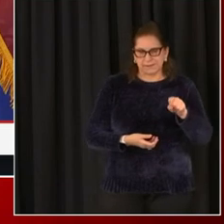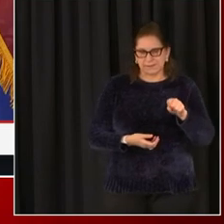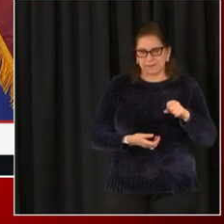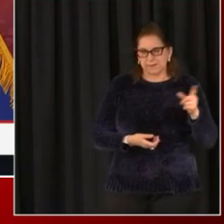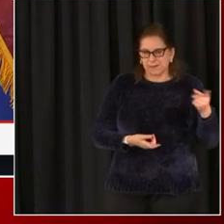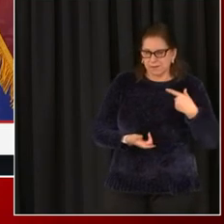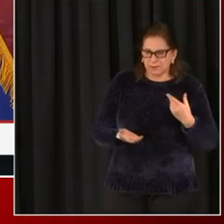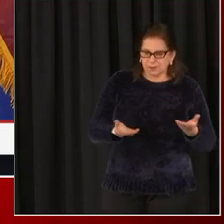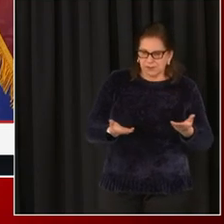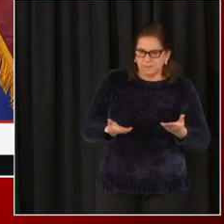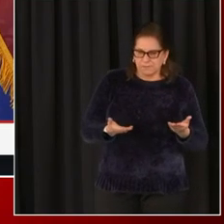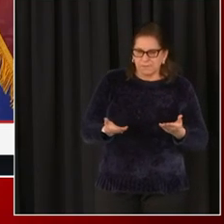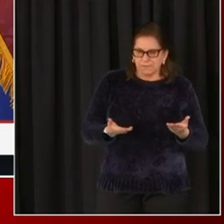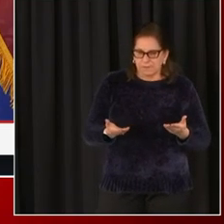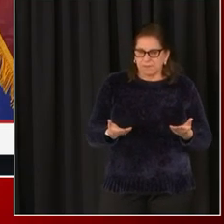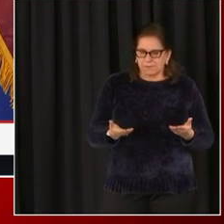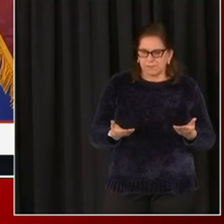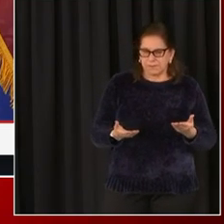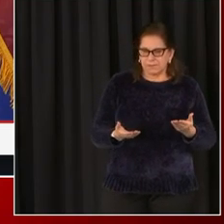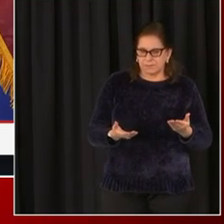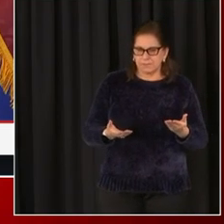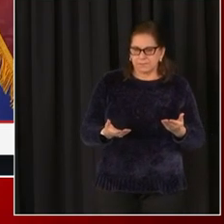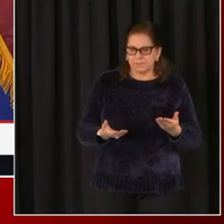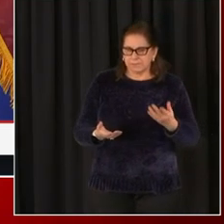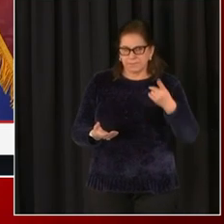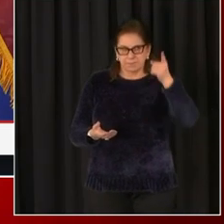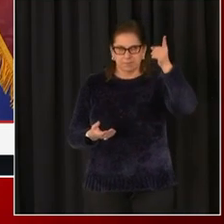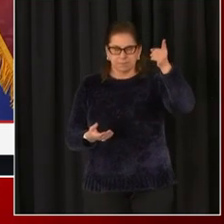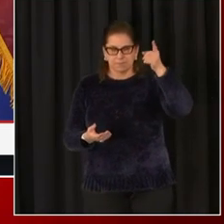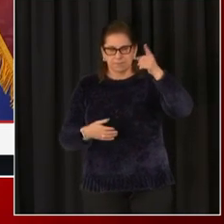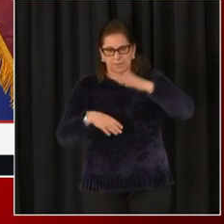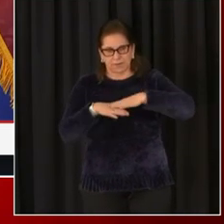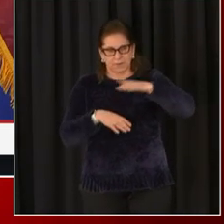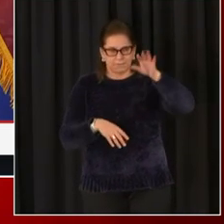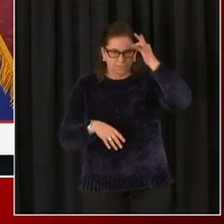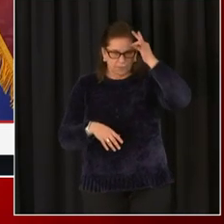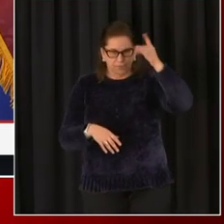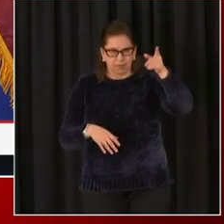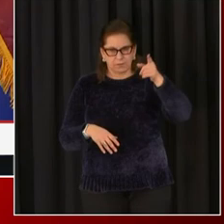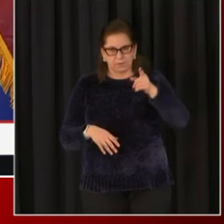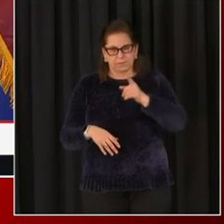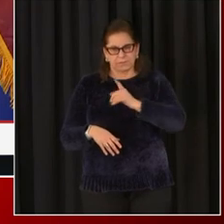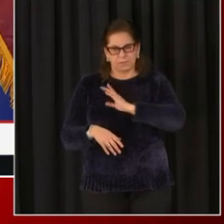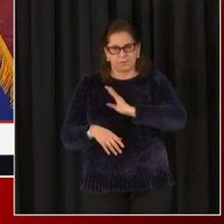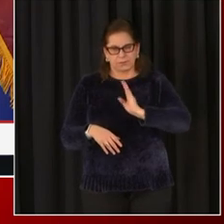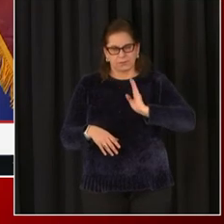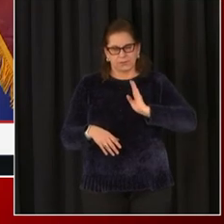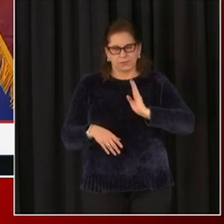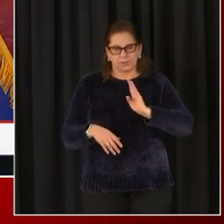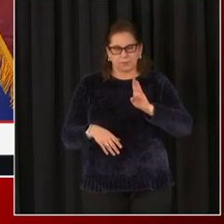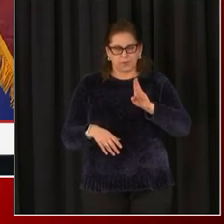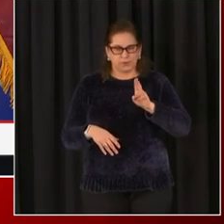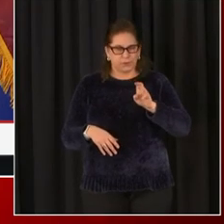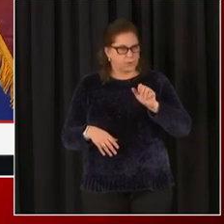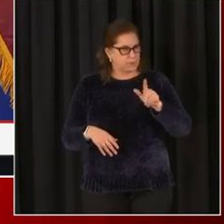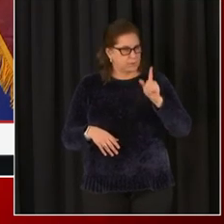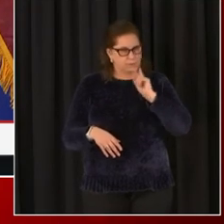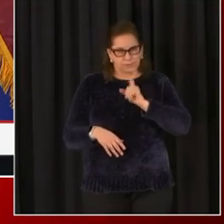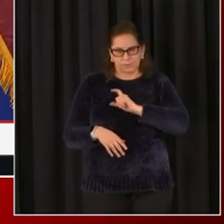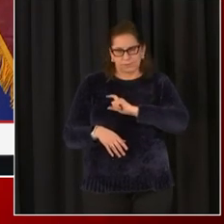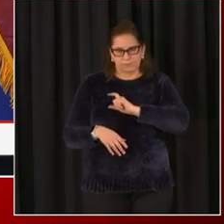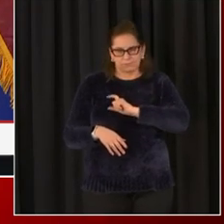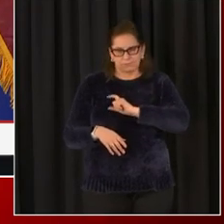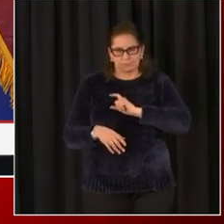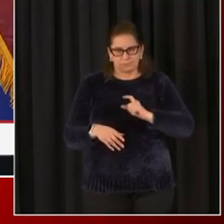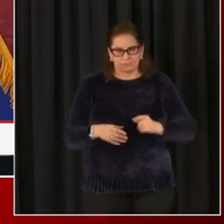they have, they have the services of general honoree, I think, that we'll be doing it at the, at the federal level. So, sure, there'll be, uh, several after action reports. Will you be doing